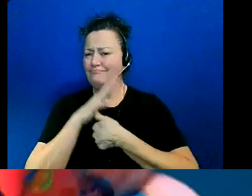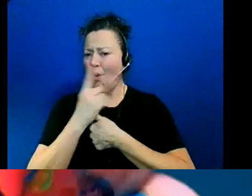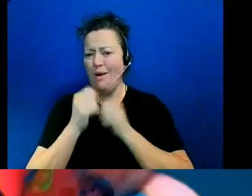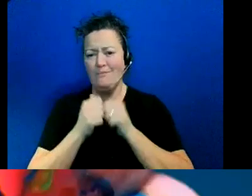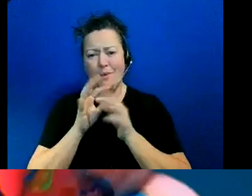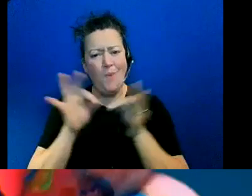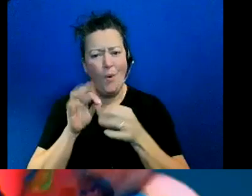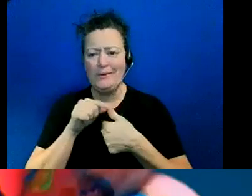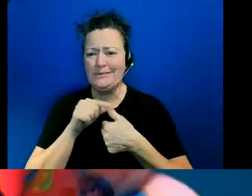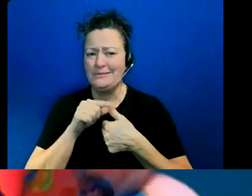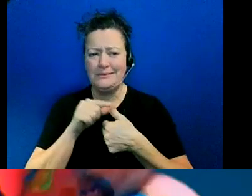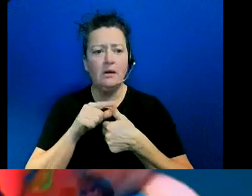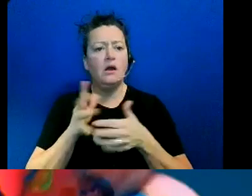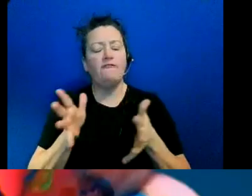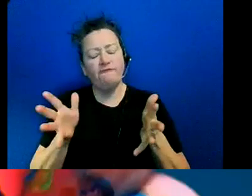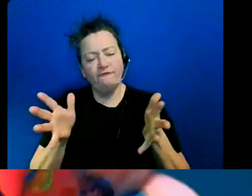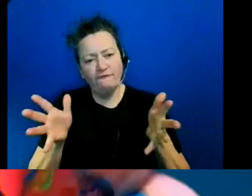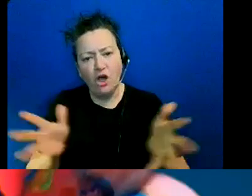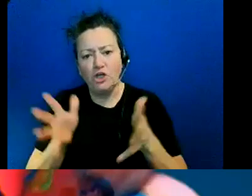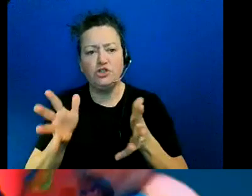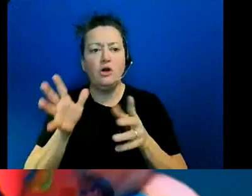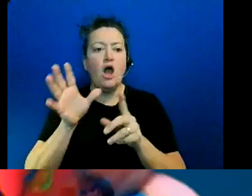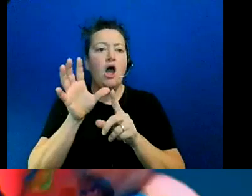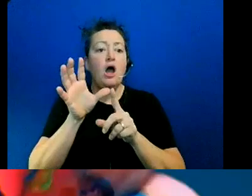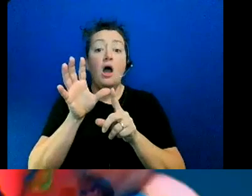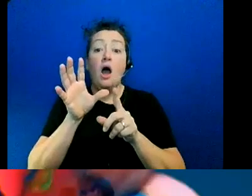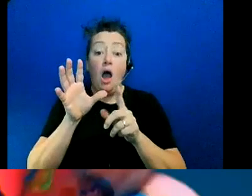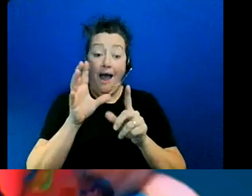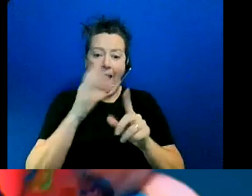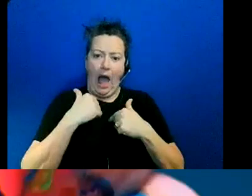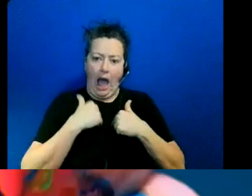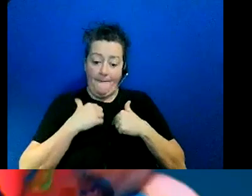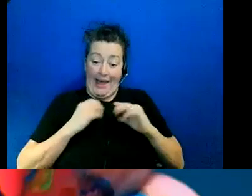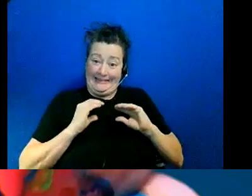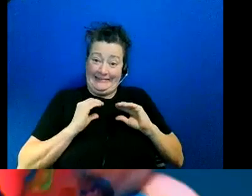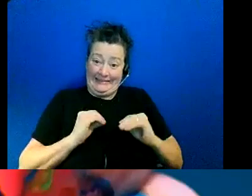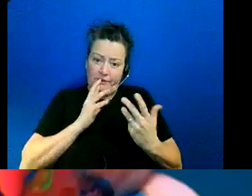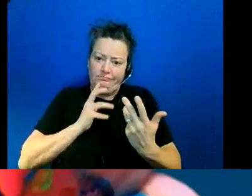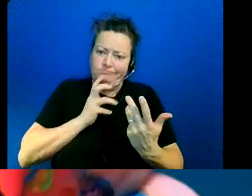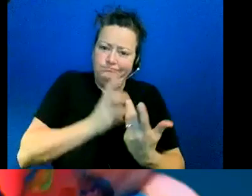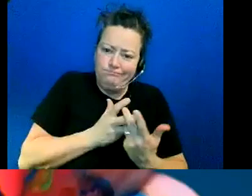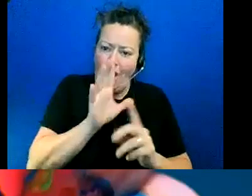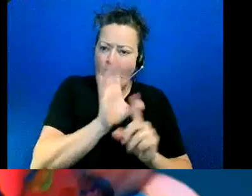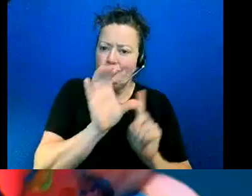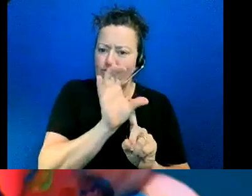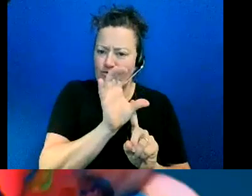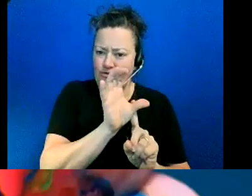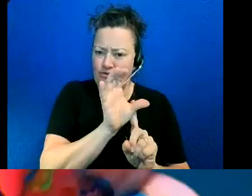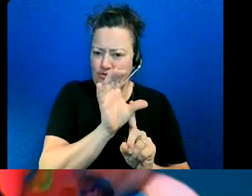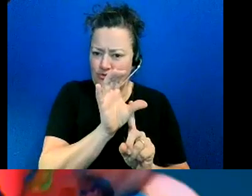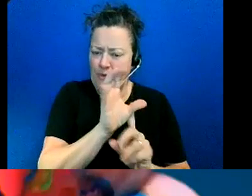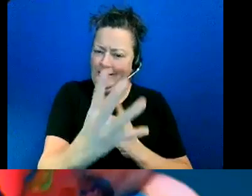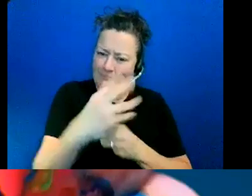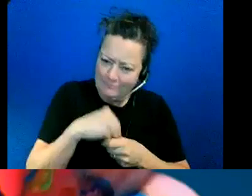found is to fold foster culturally responsive teaching practices and if you can help me uh you know